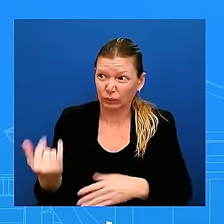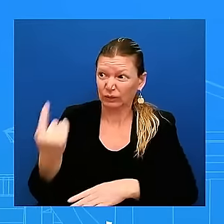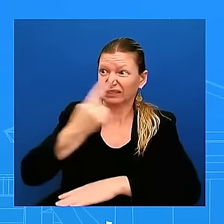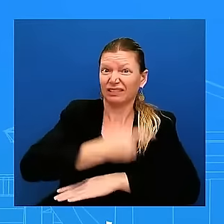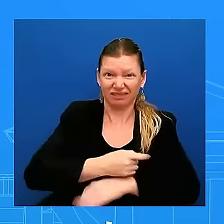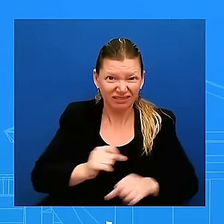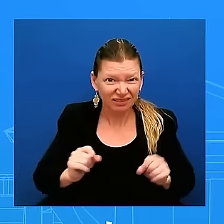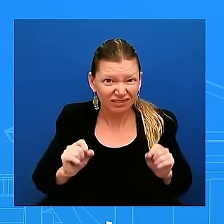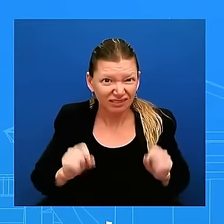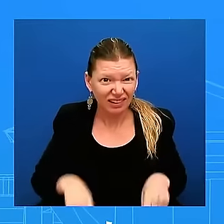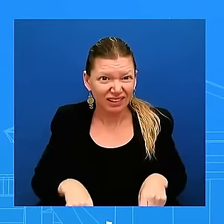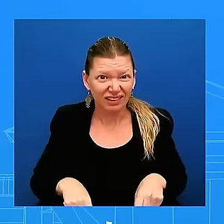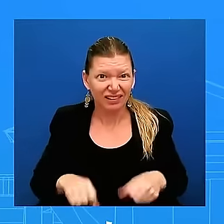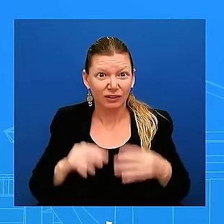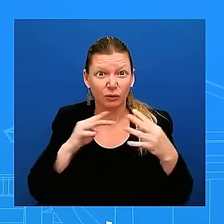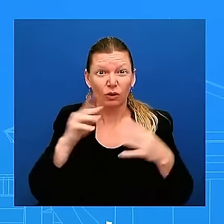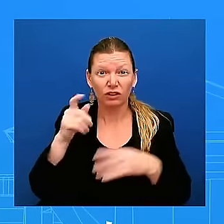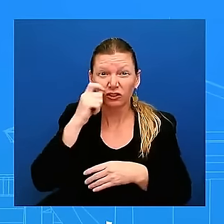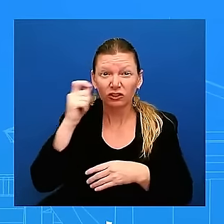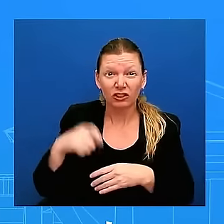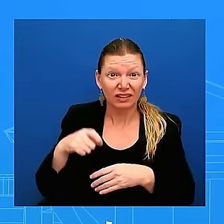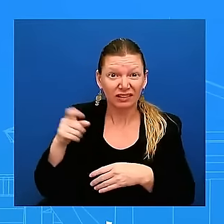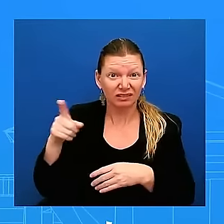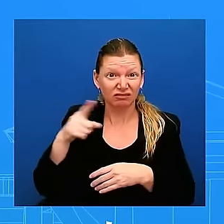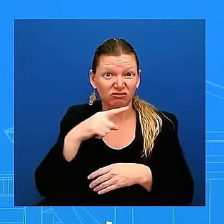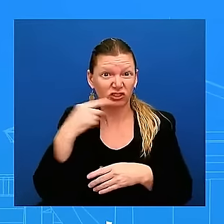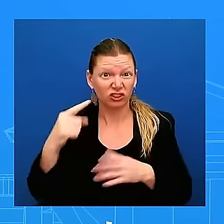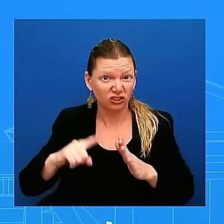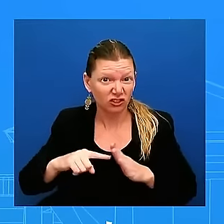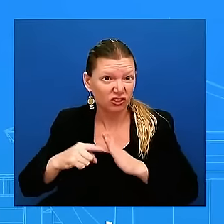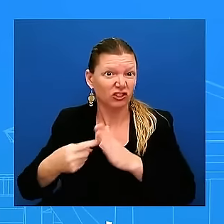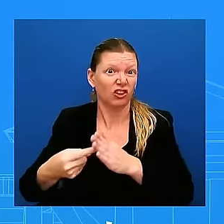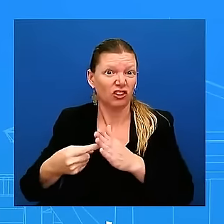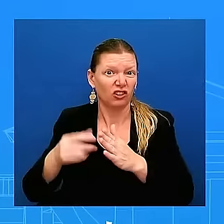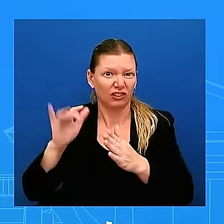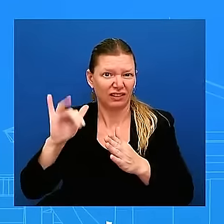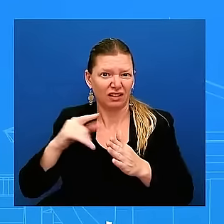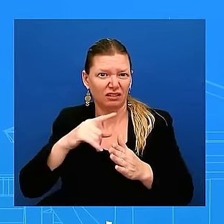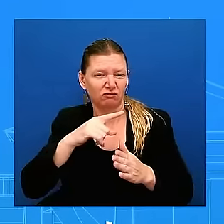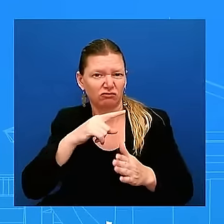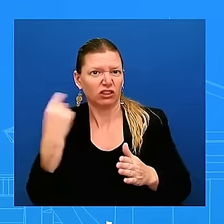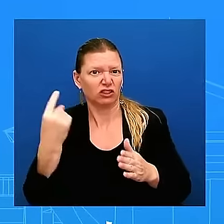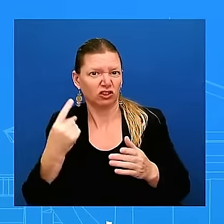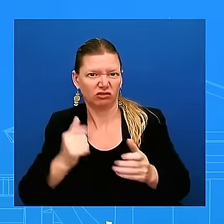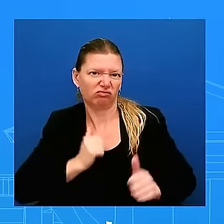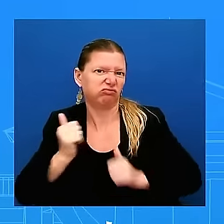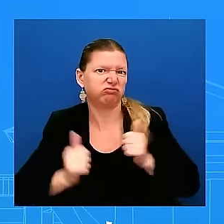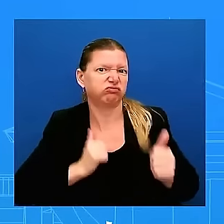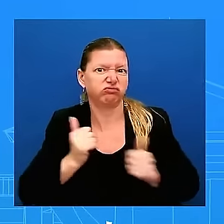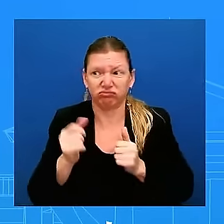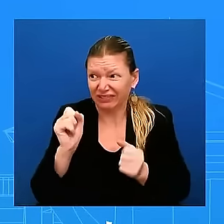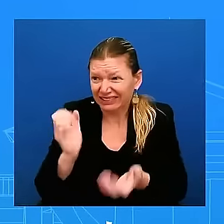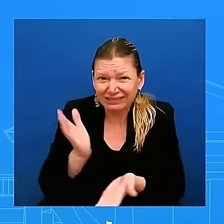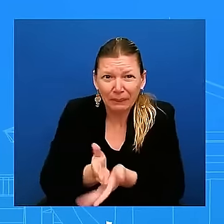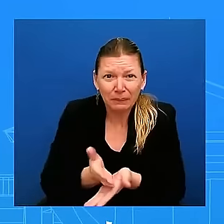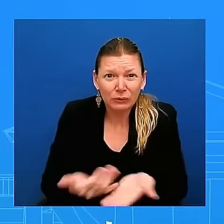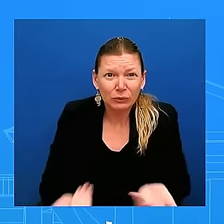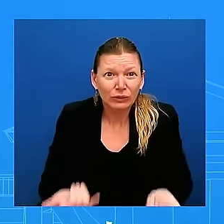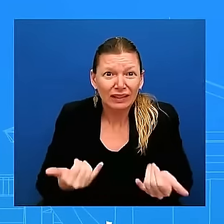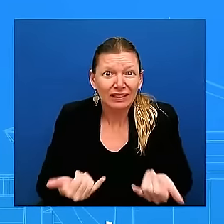started this war uh and he can stop it by moving his troops out by ending the war on a sovereign territory